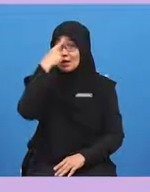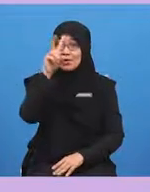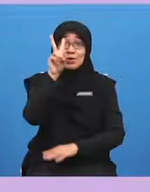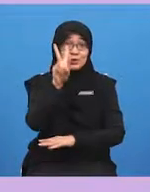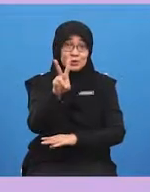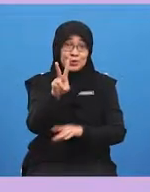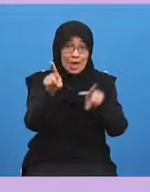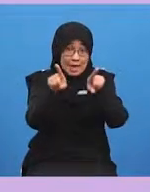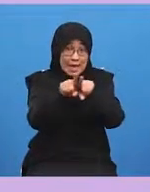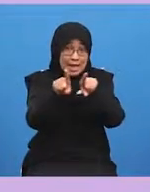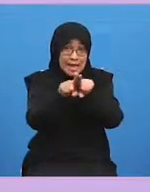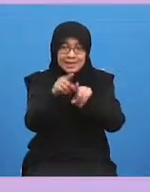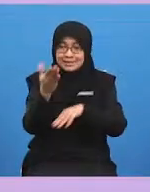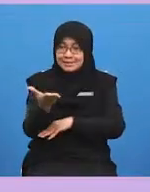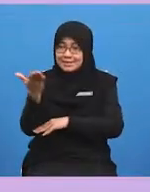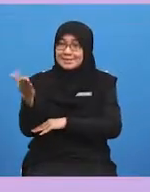matching things